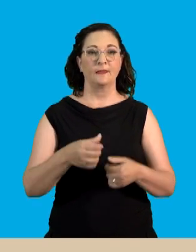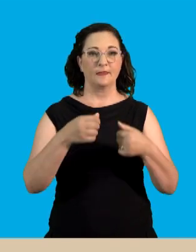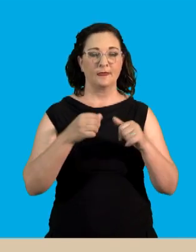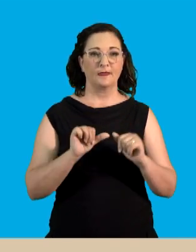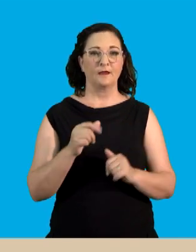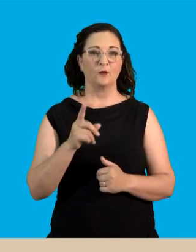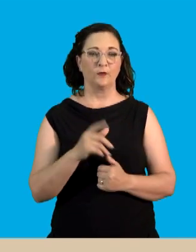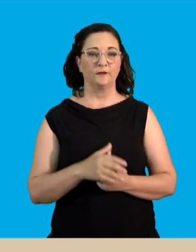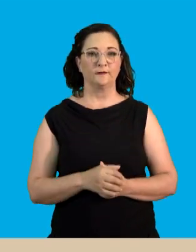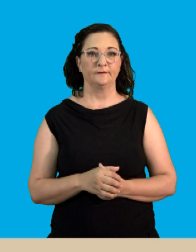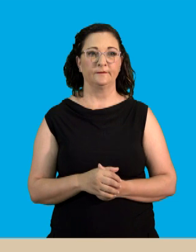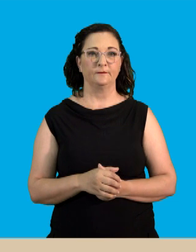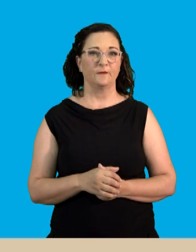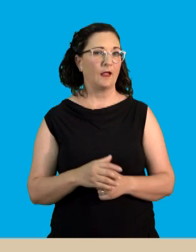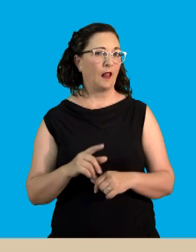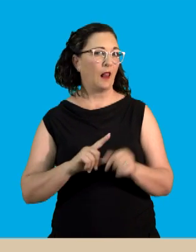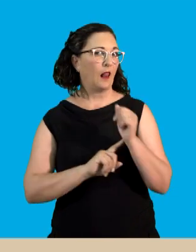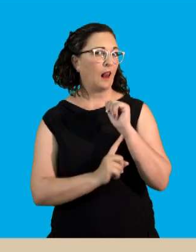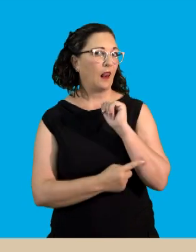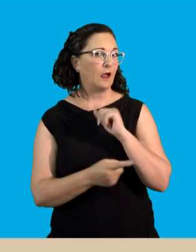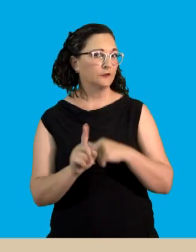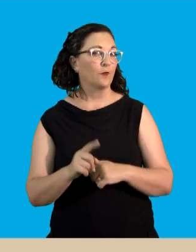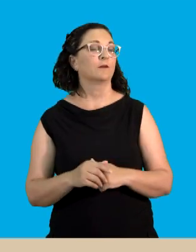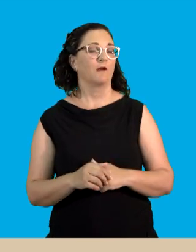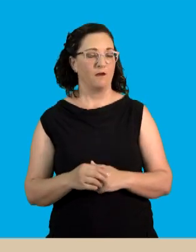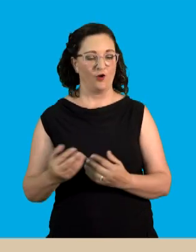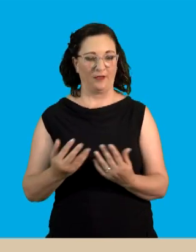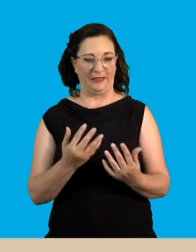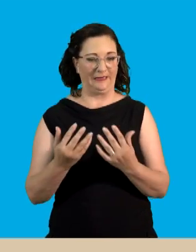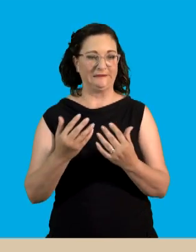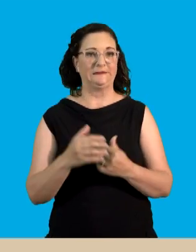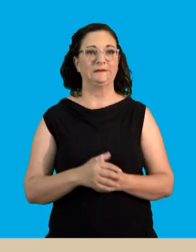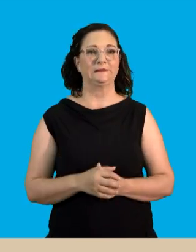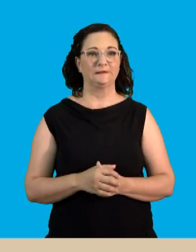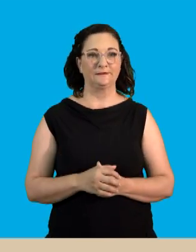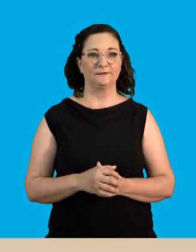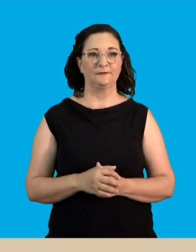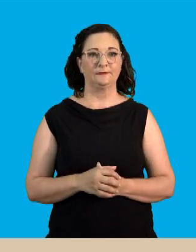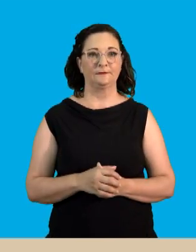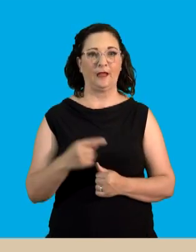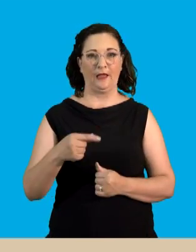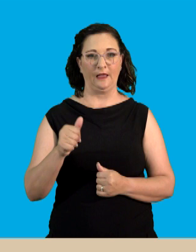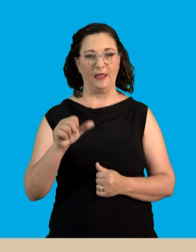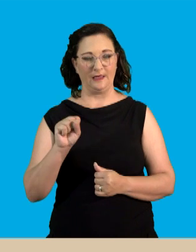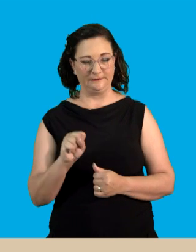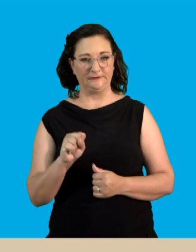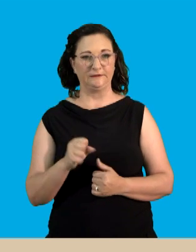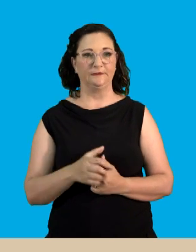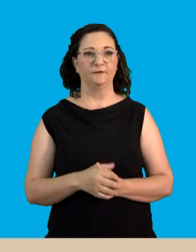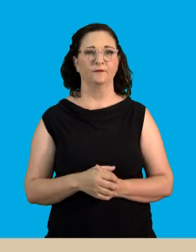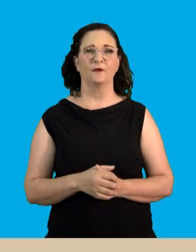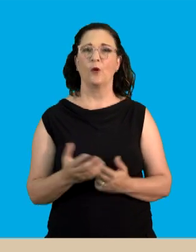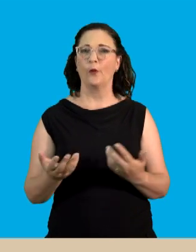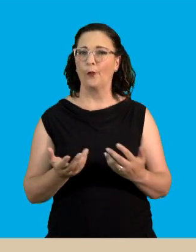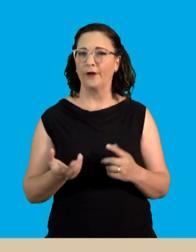So we see other state of matter is there. The last one is the gas state. Okay. The gas state of